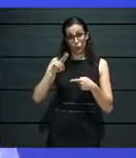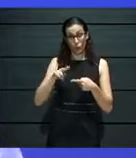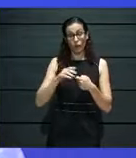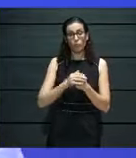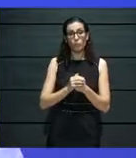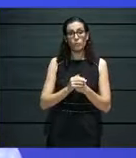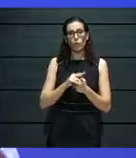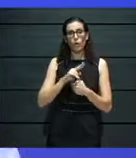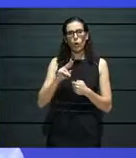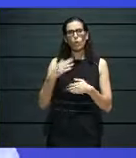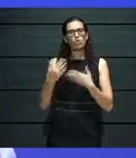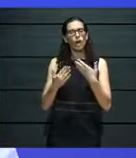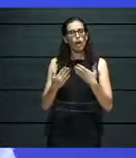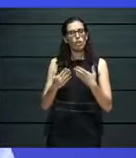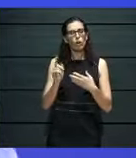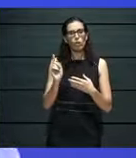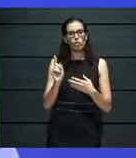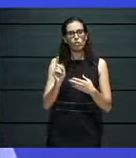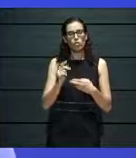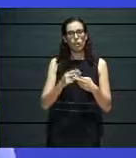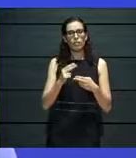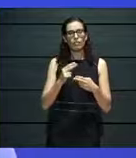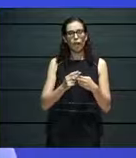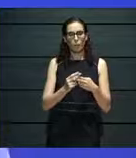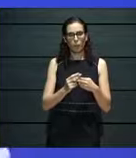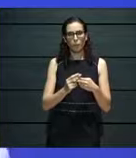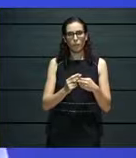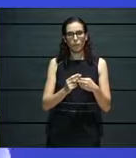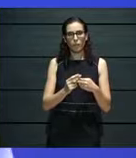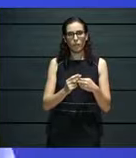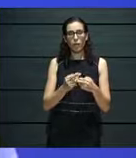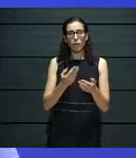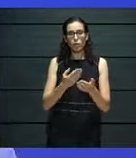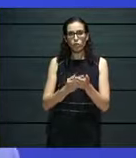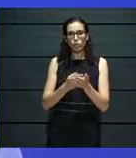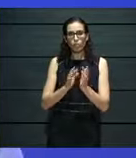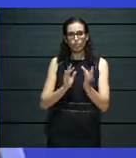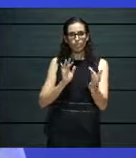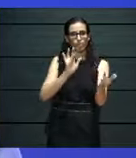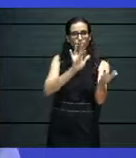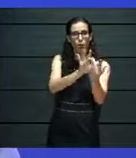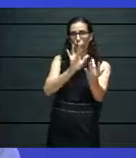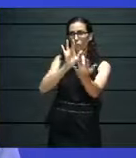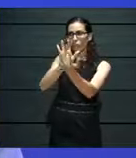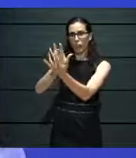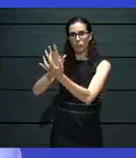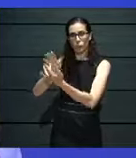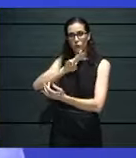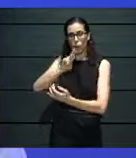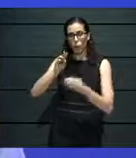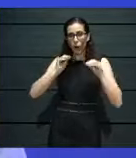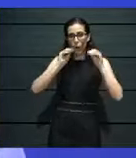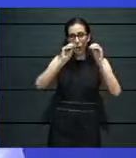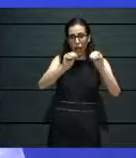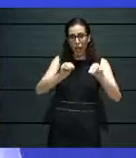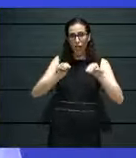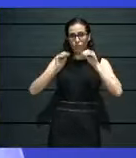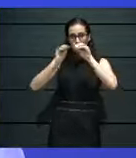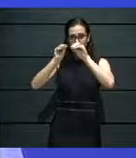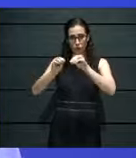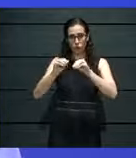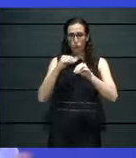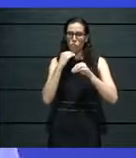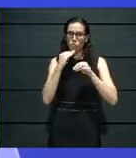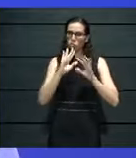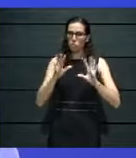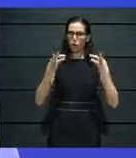putting a stronger emphasis on outreach, as well as education. Education not just in